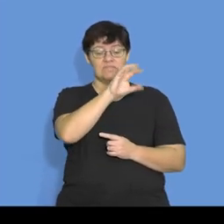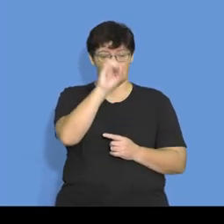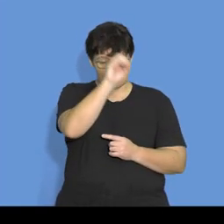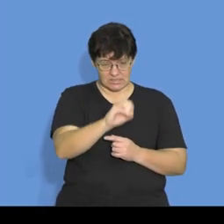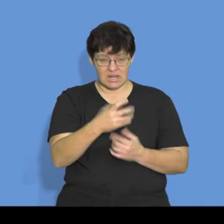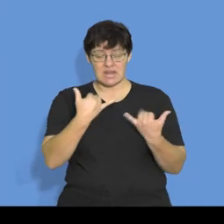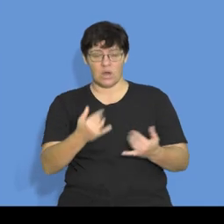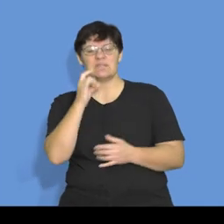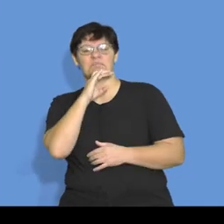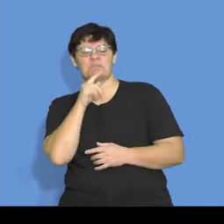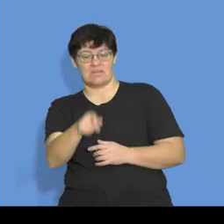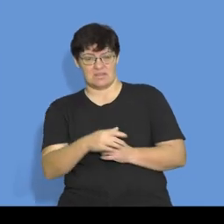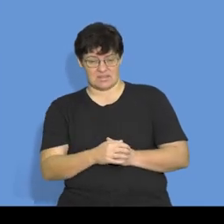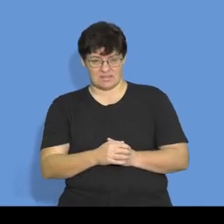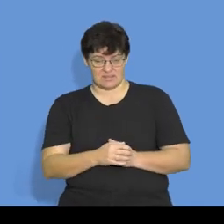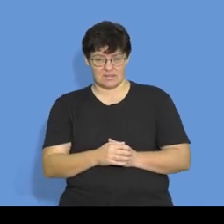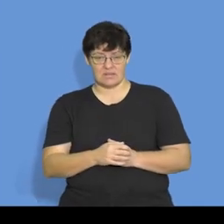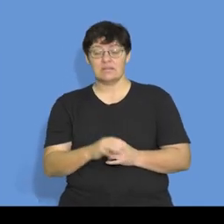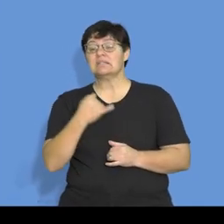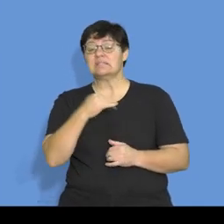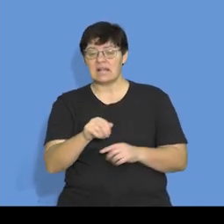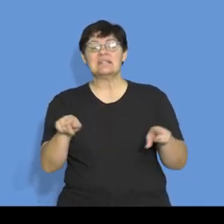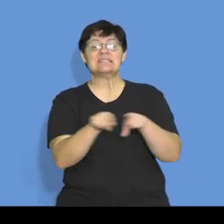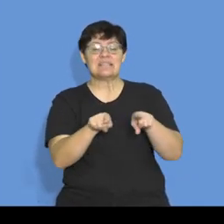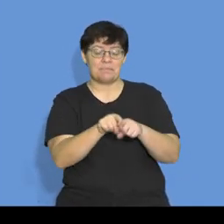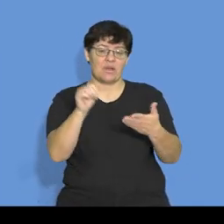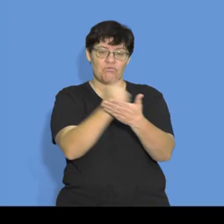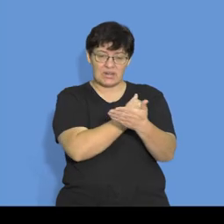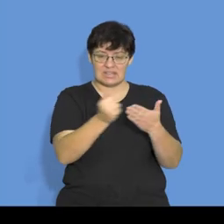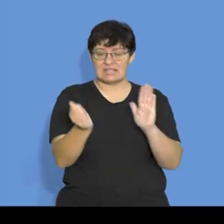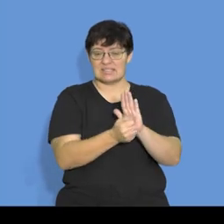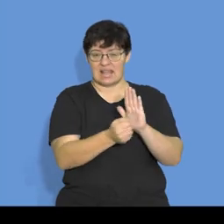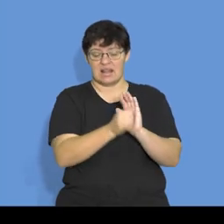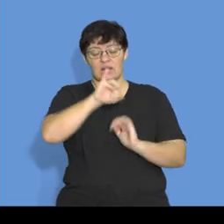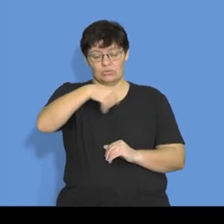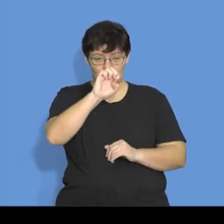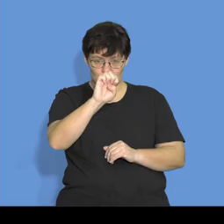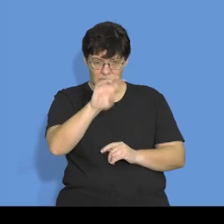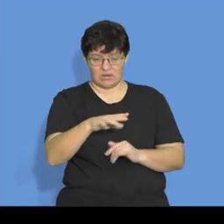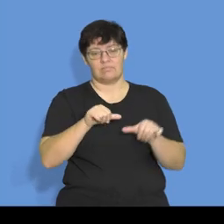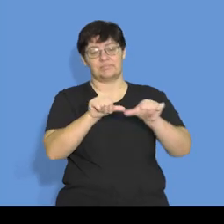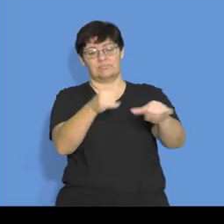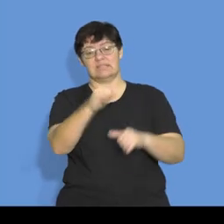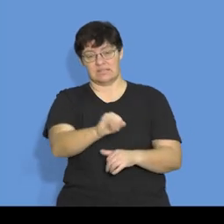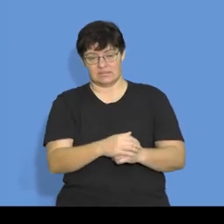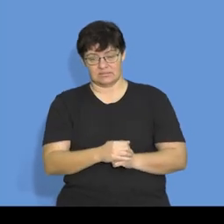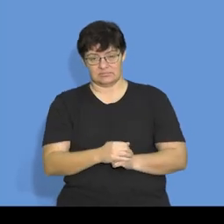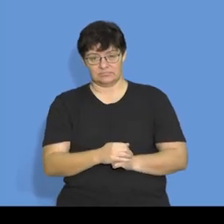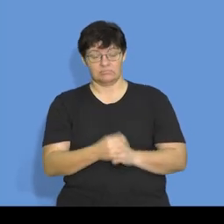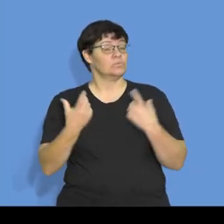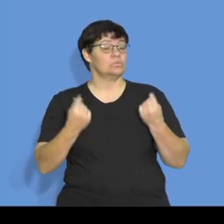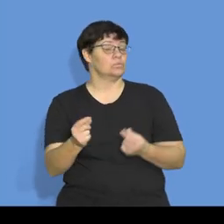Understand? We're still working with the credit sale of June, right? Right, what do we do?